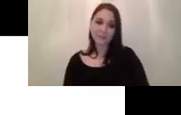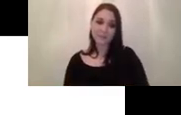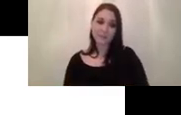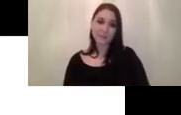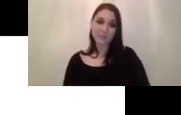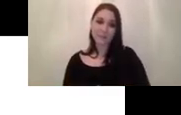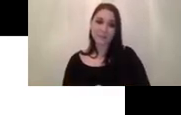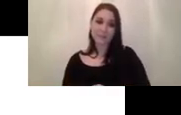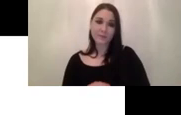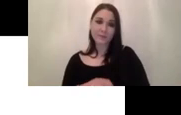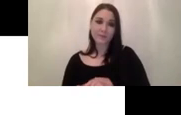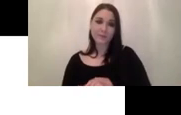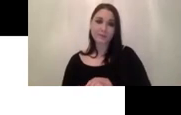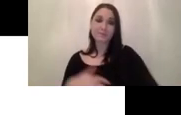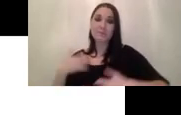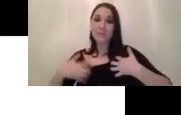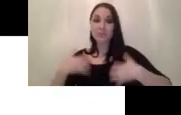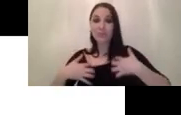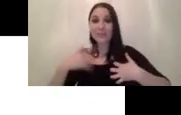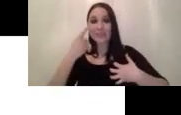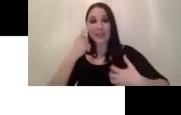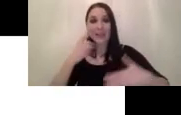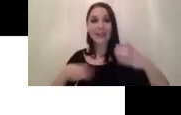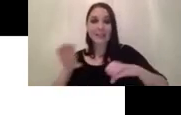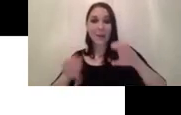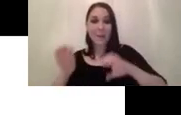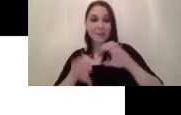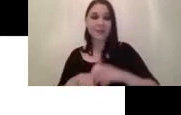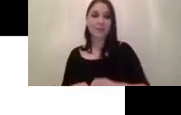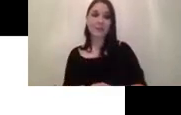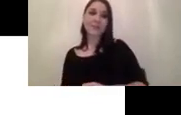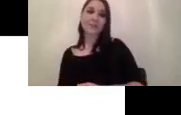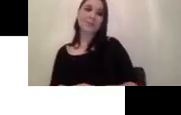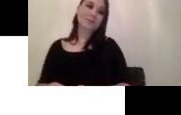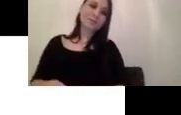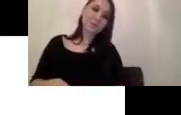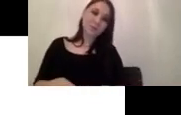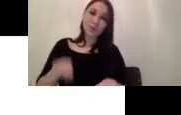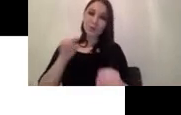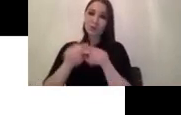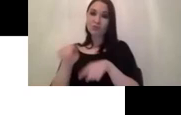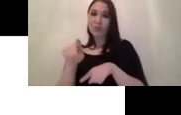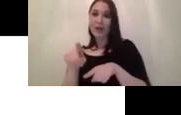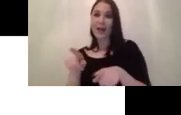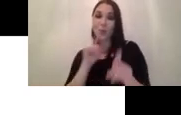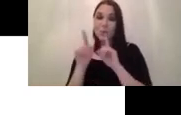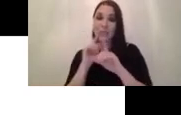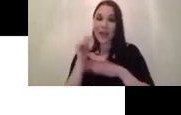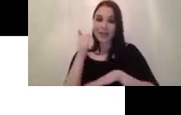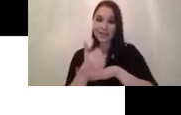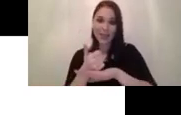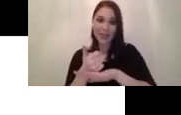um experiment they did is like you're trying the your data set with only the yellow v4 p7